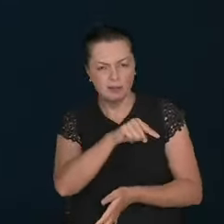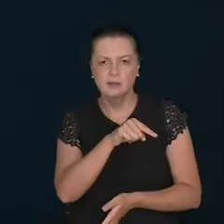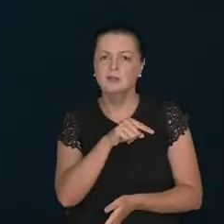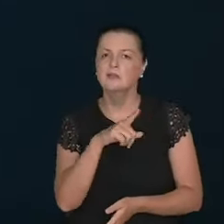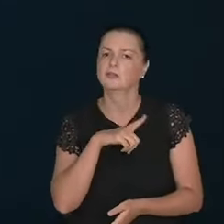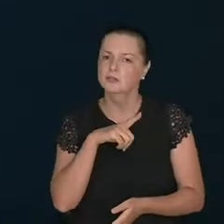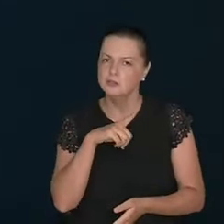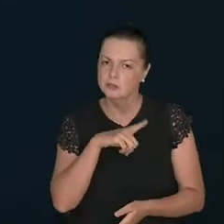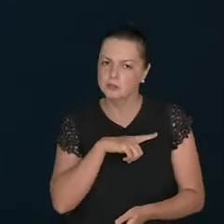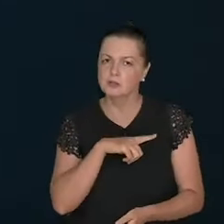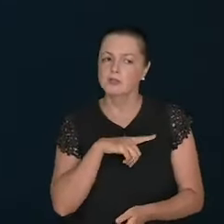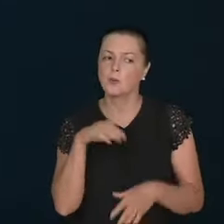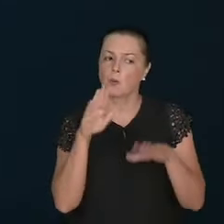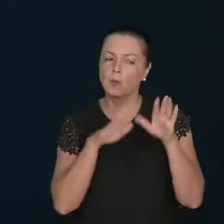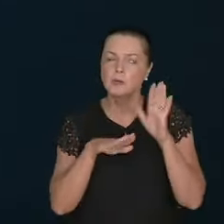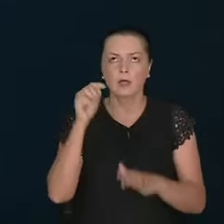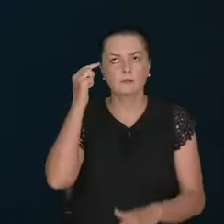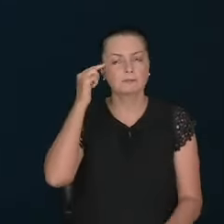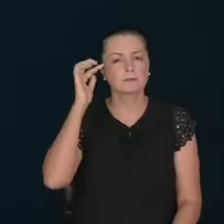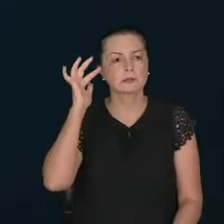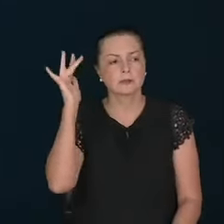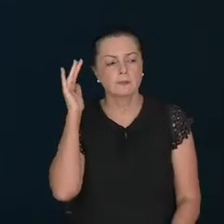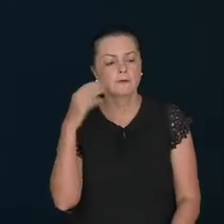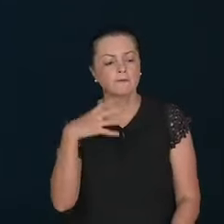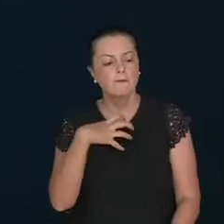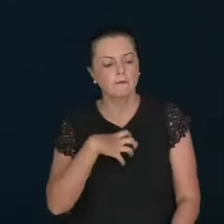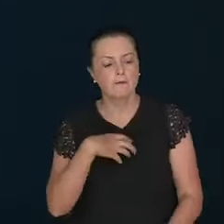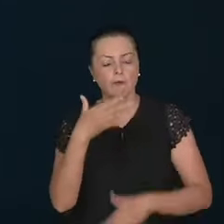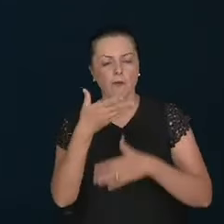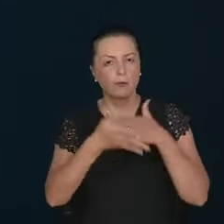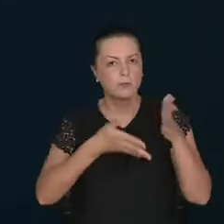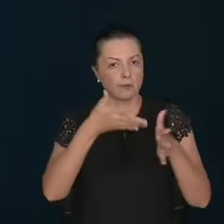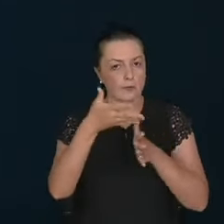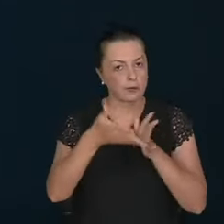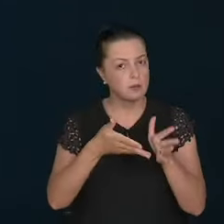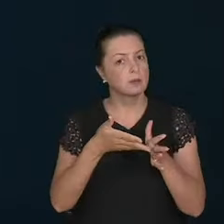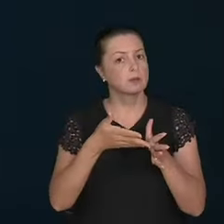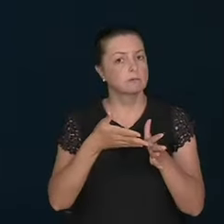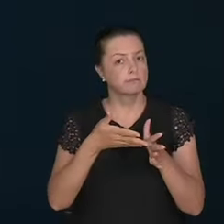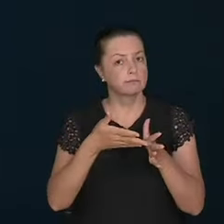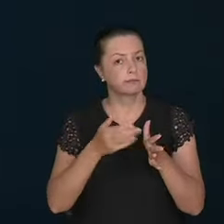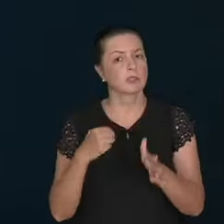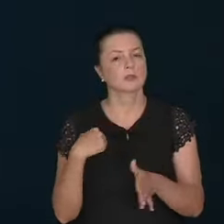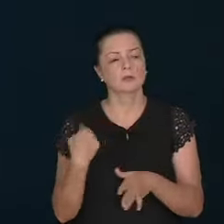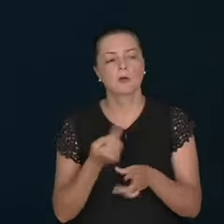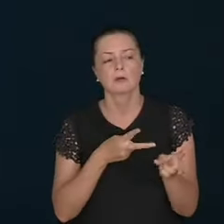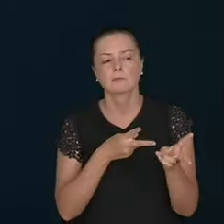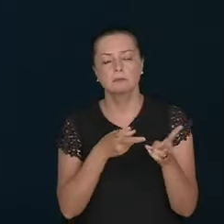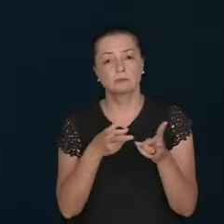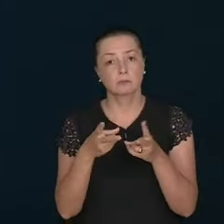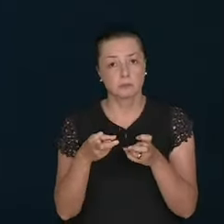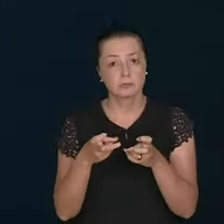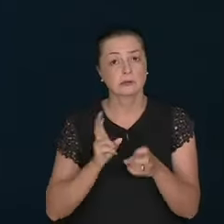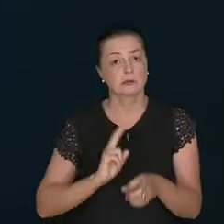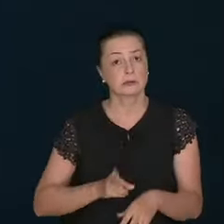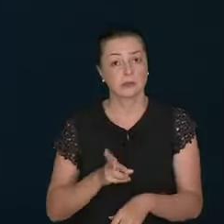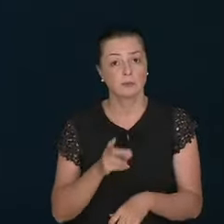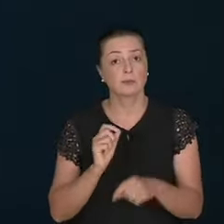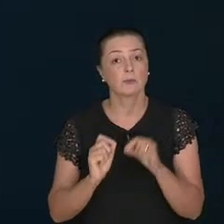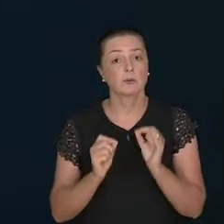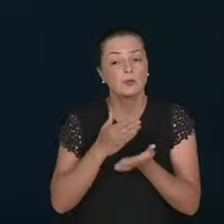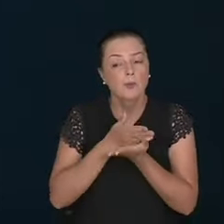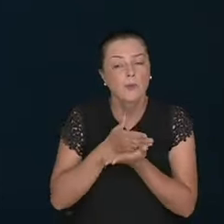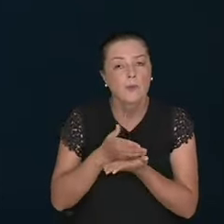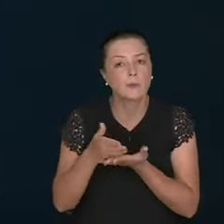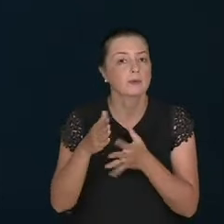care. This fear. Those thoughts. With the words. We observe everything in the very